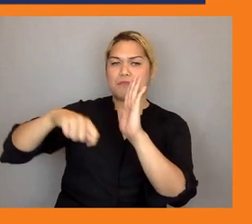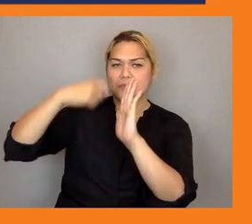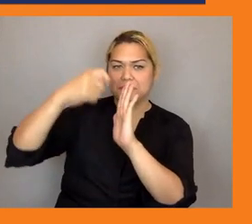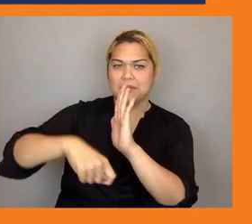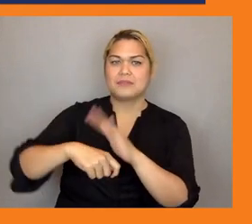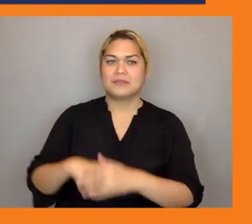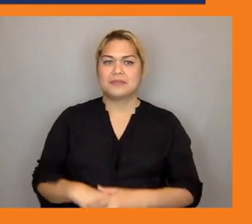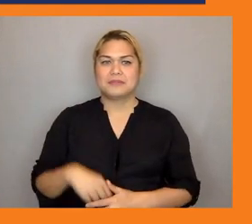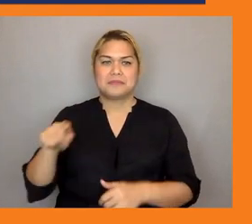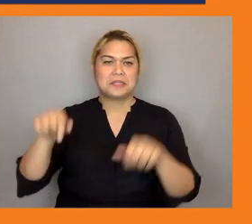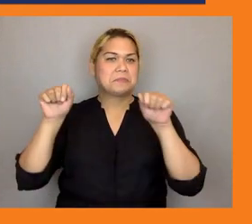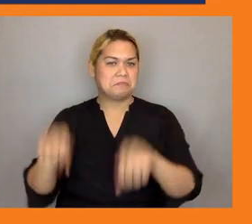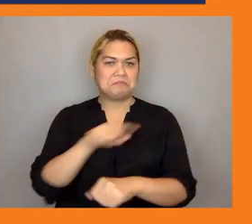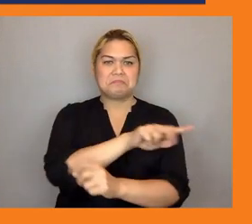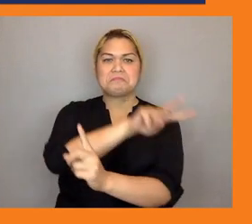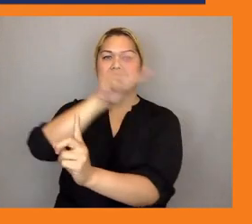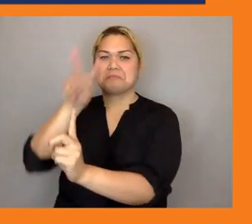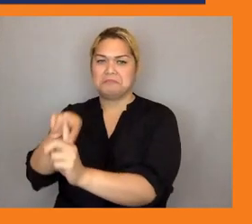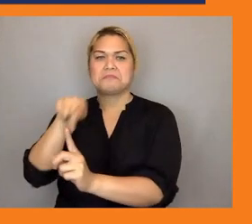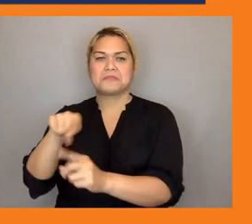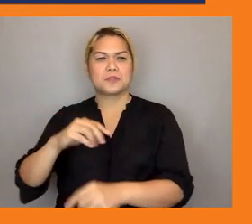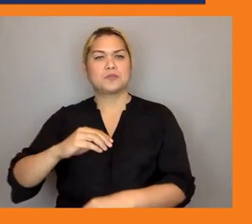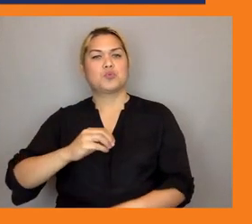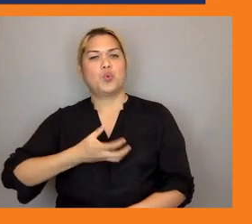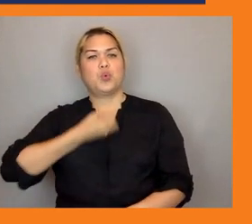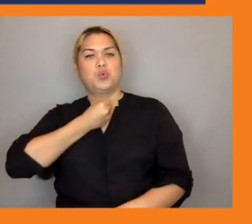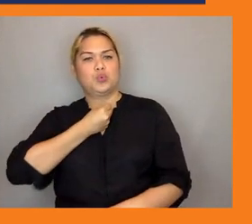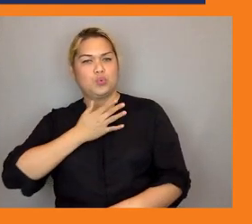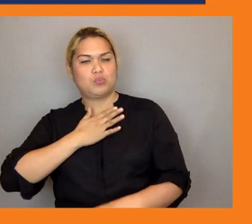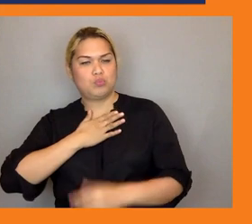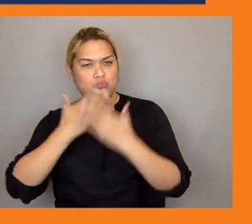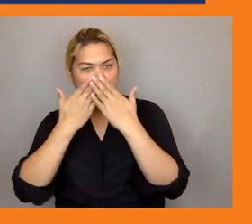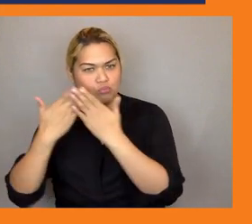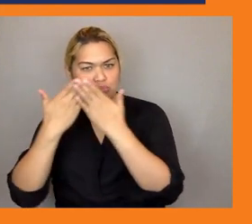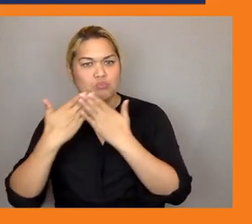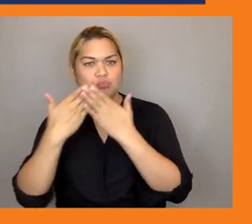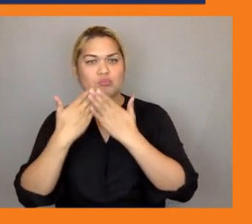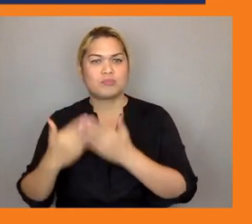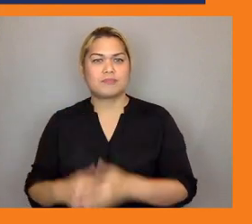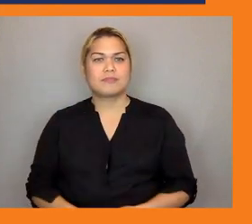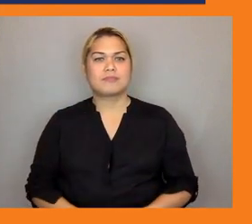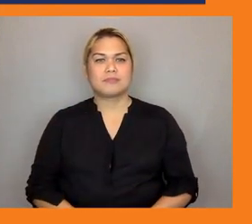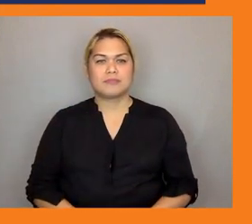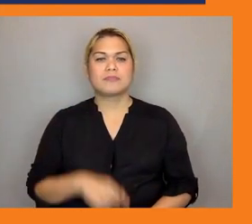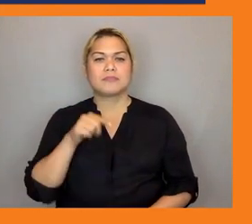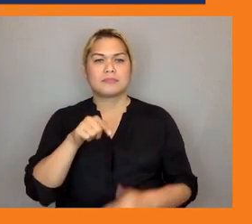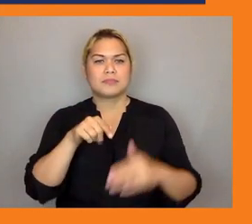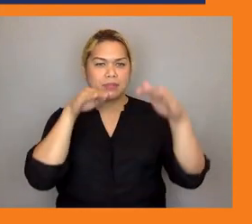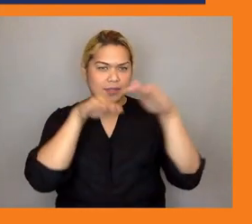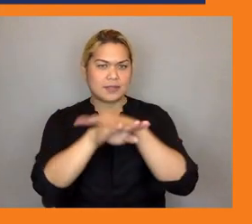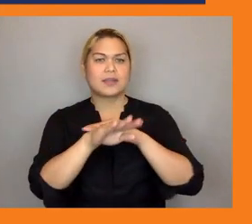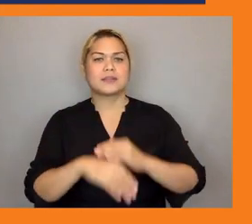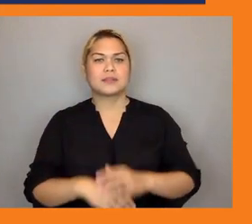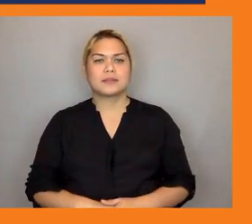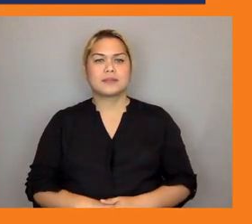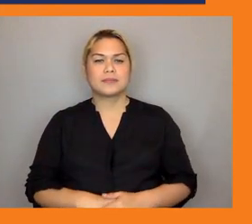as for uh students to access in there from the libraries so then they can know more about this climate change awareness in